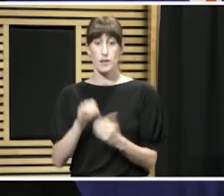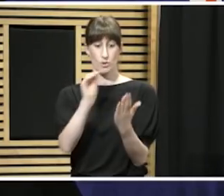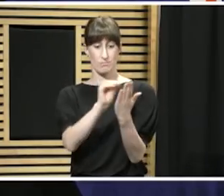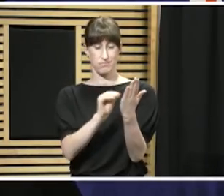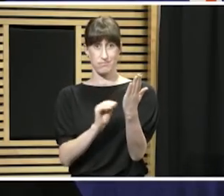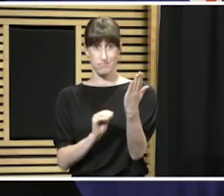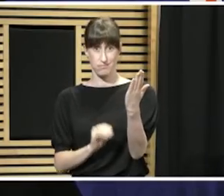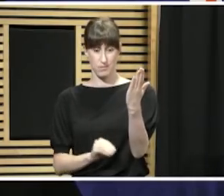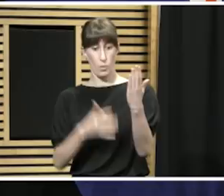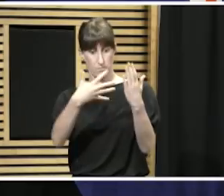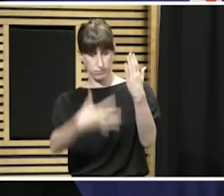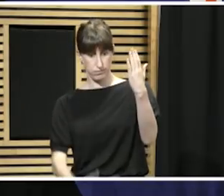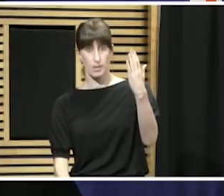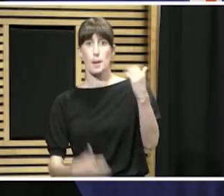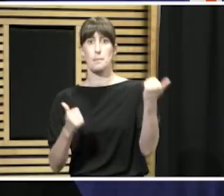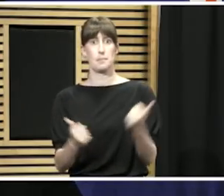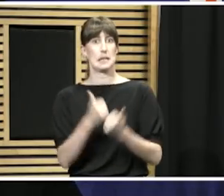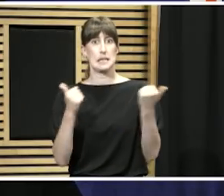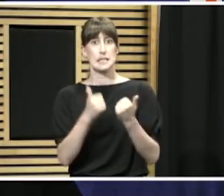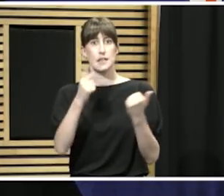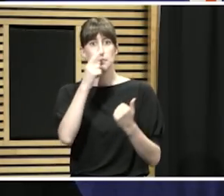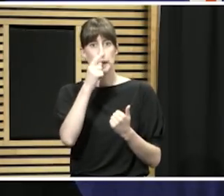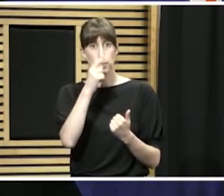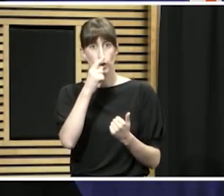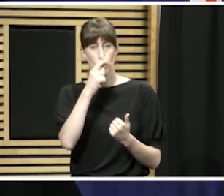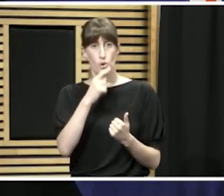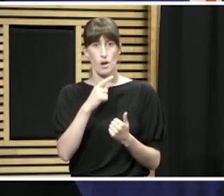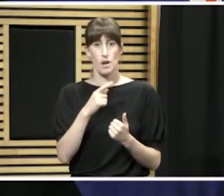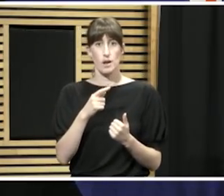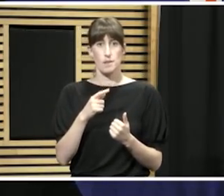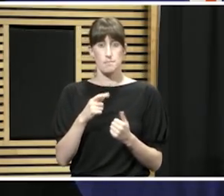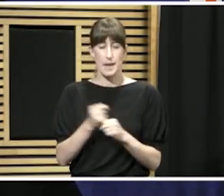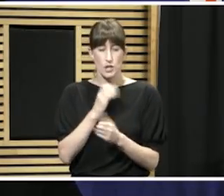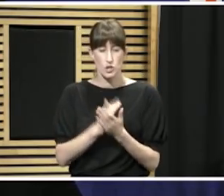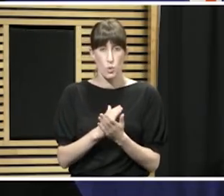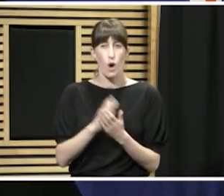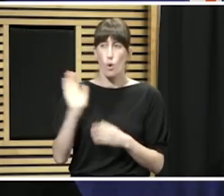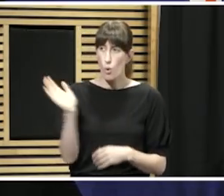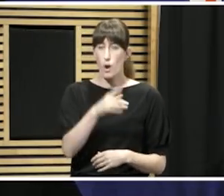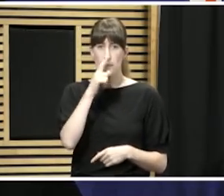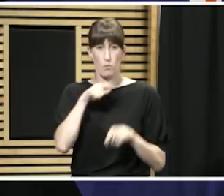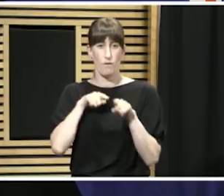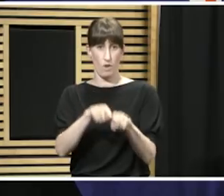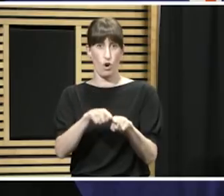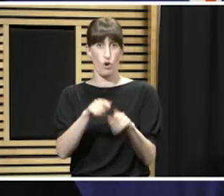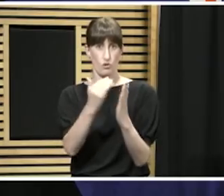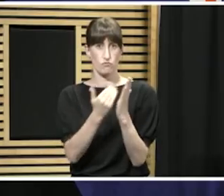determined Kiwis are to ensure that everyone complies with us.